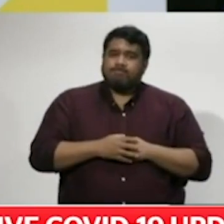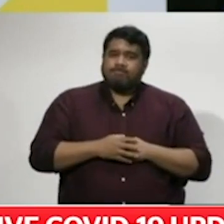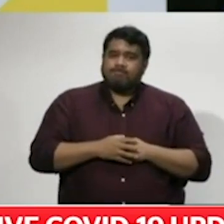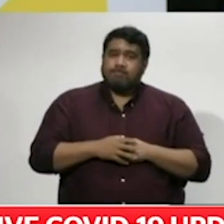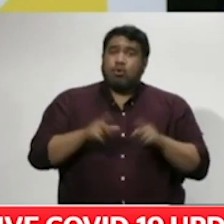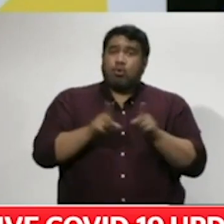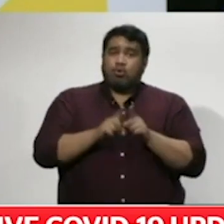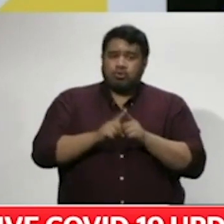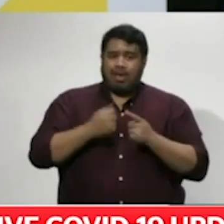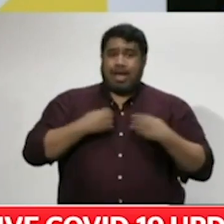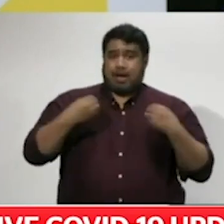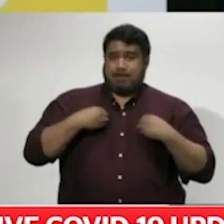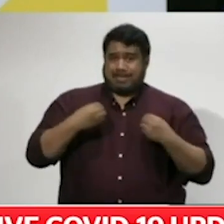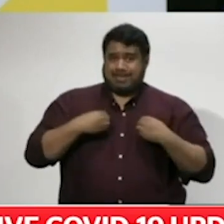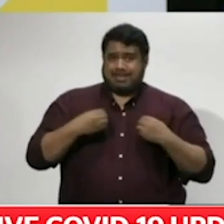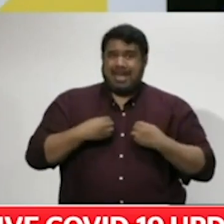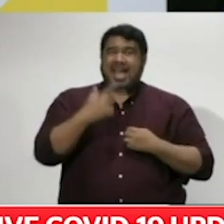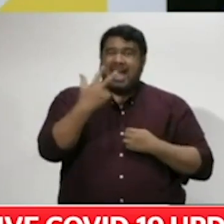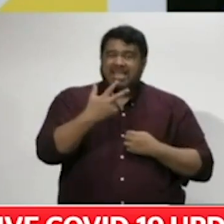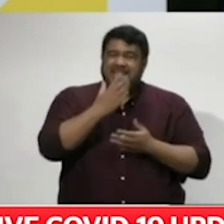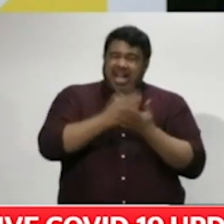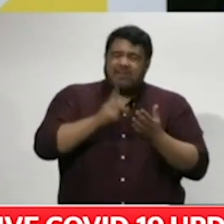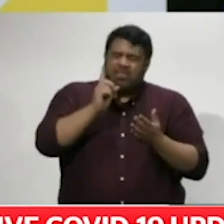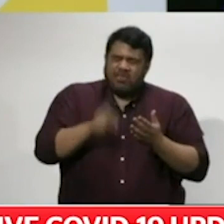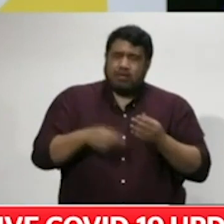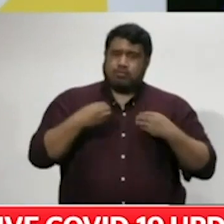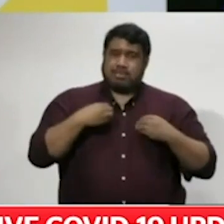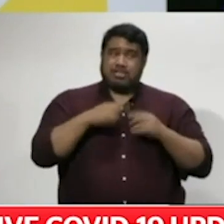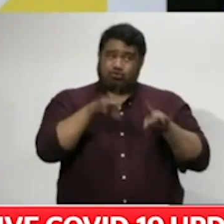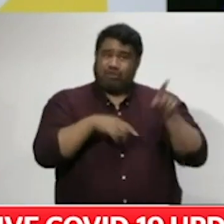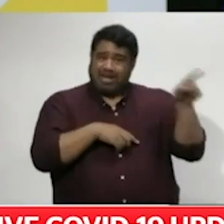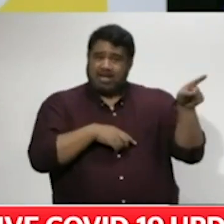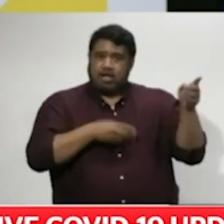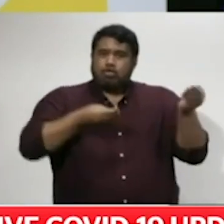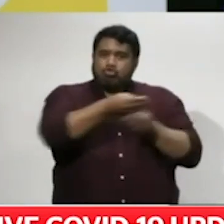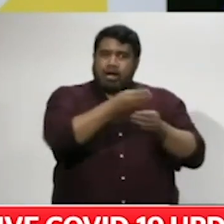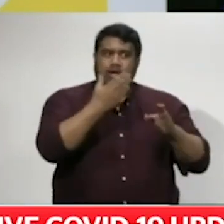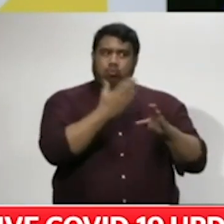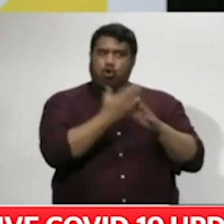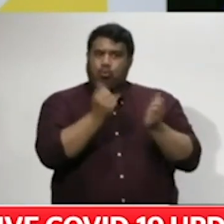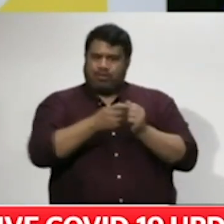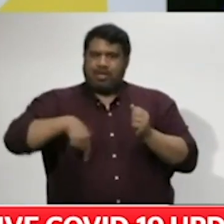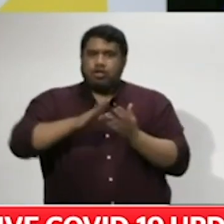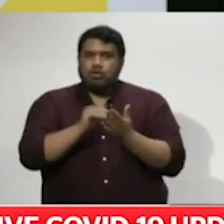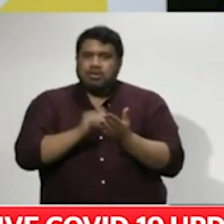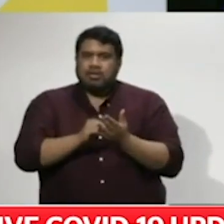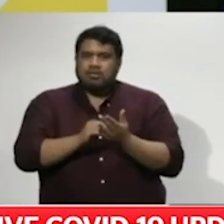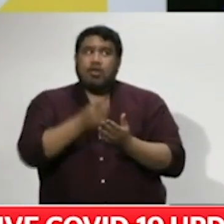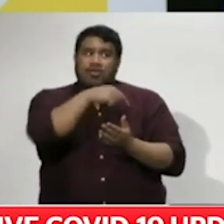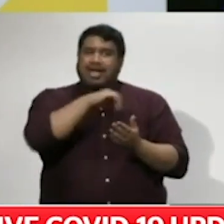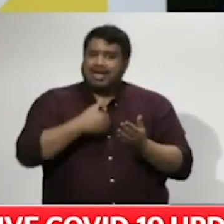firms. 18,500 Aussie businesses trade with New Zealand, meaning we're especially critical for Australian SMEs.